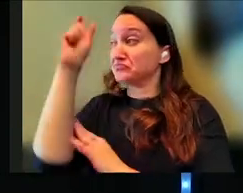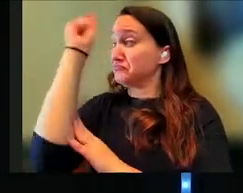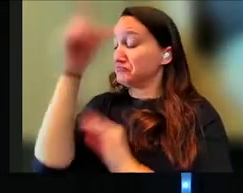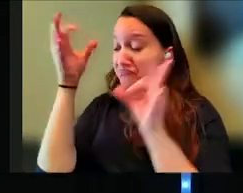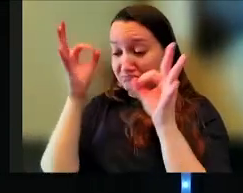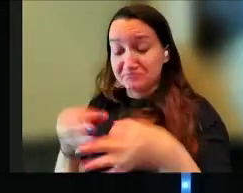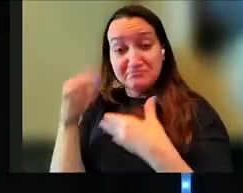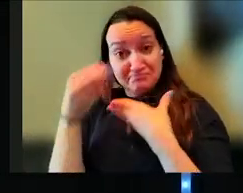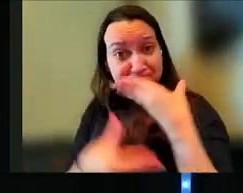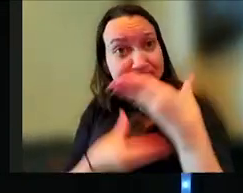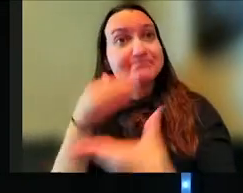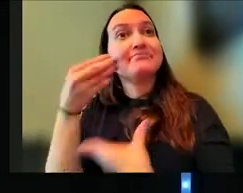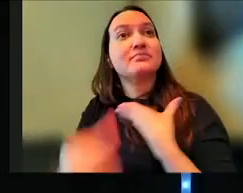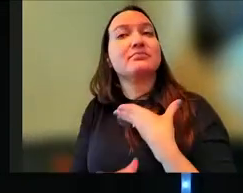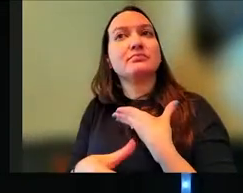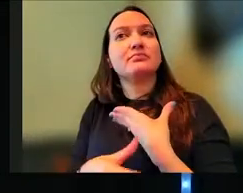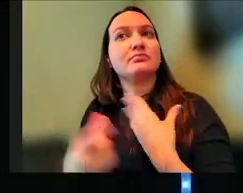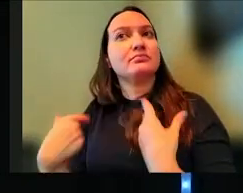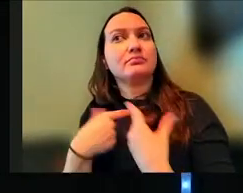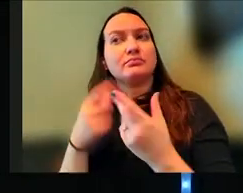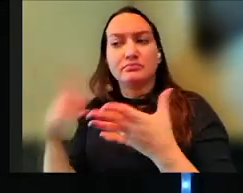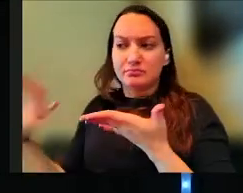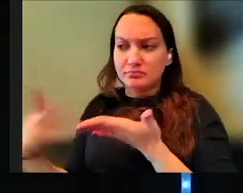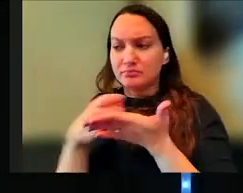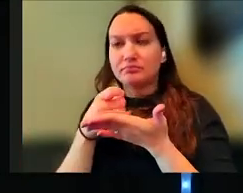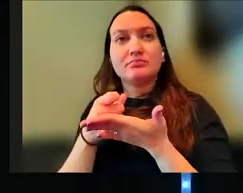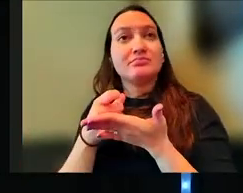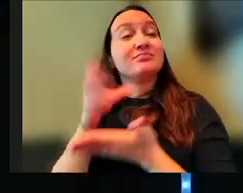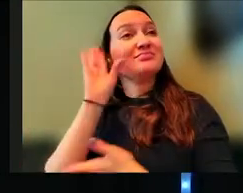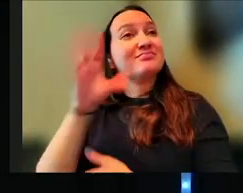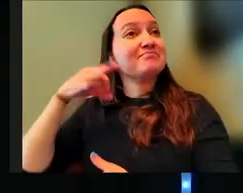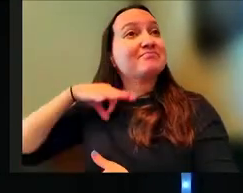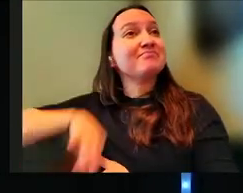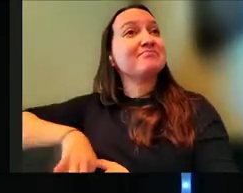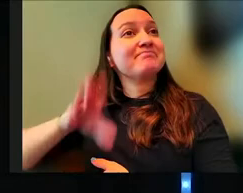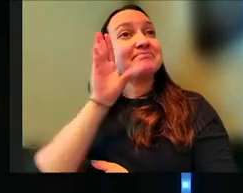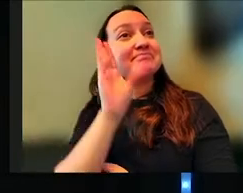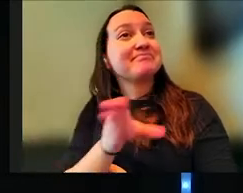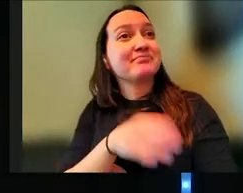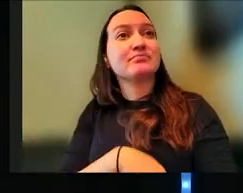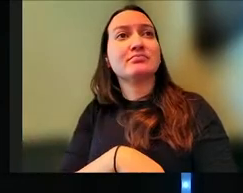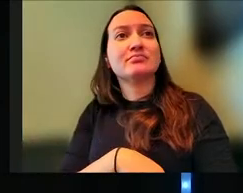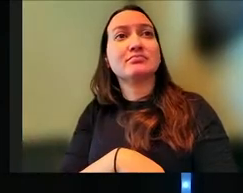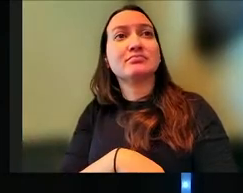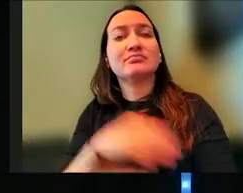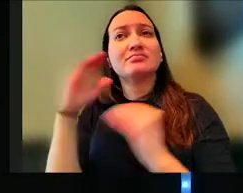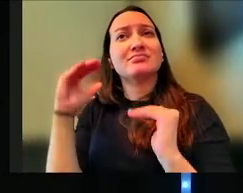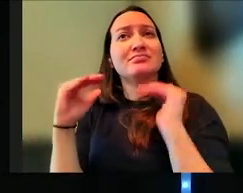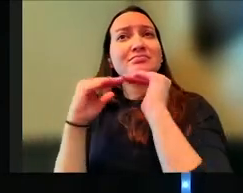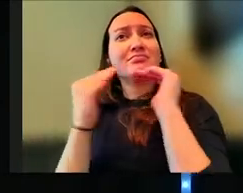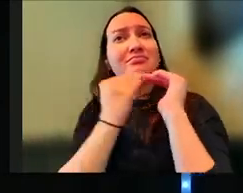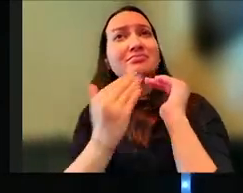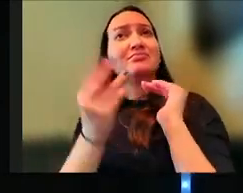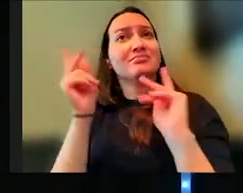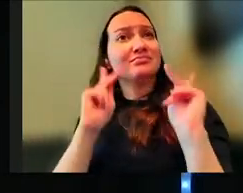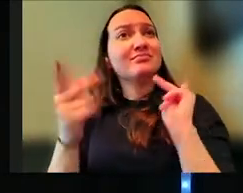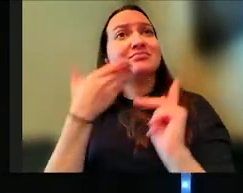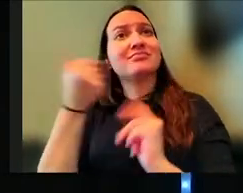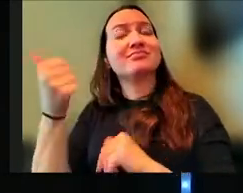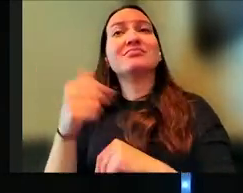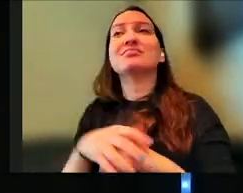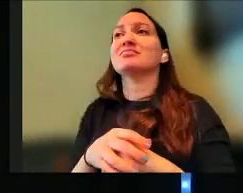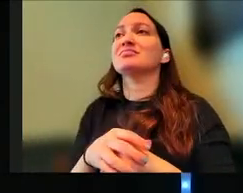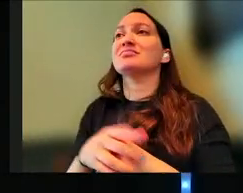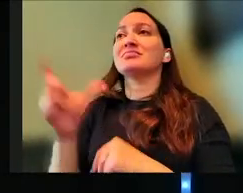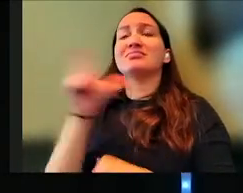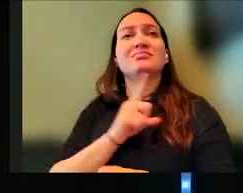the good choice, what we reap will be good. We will get what is good for us, best for us from the Lord.